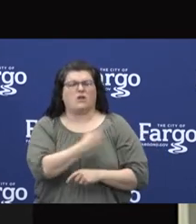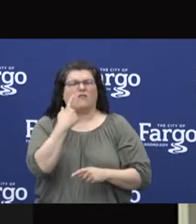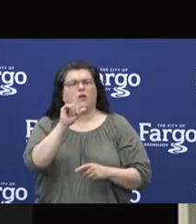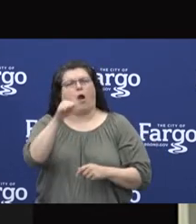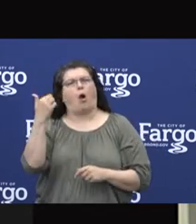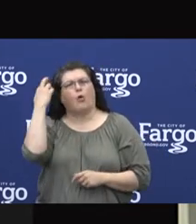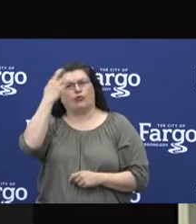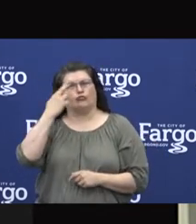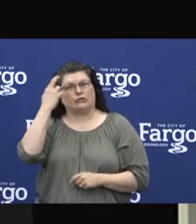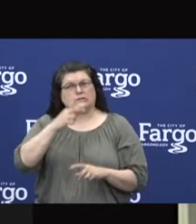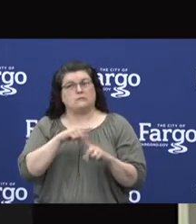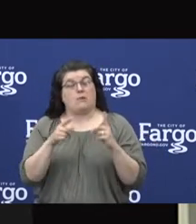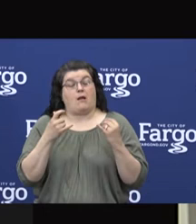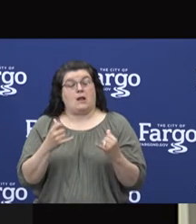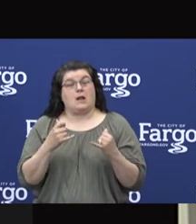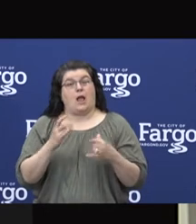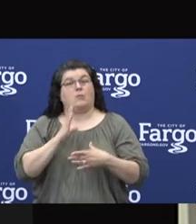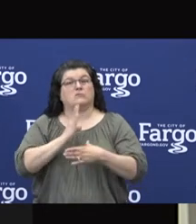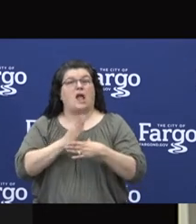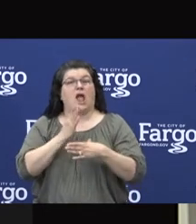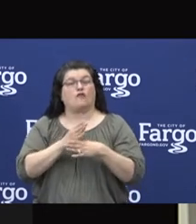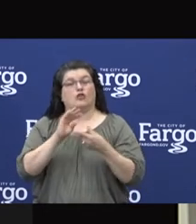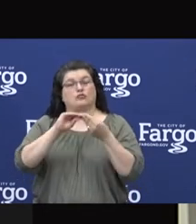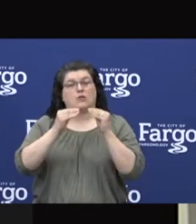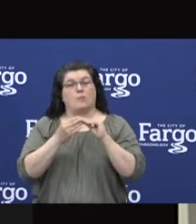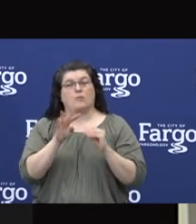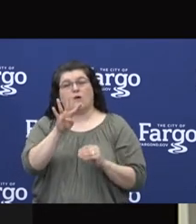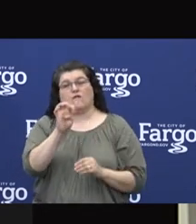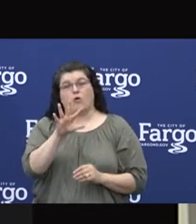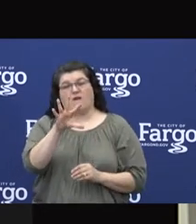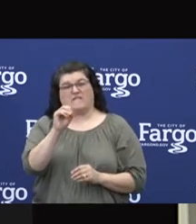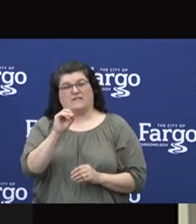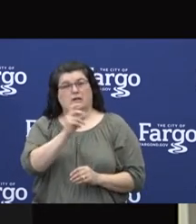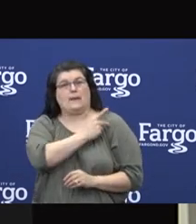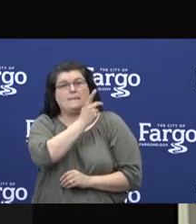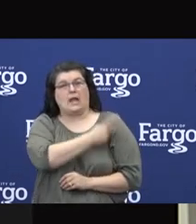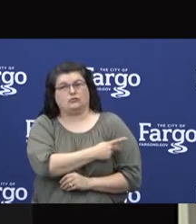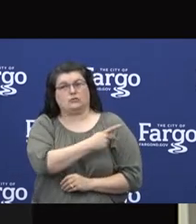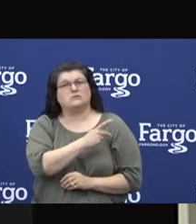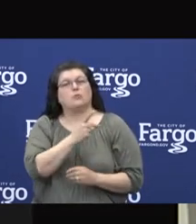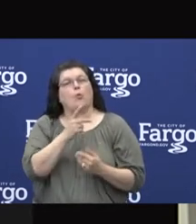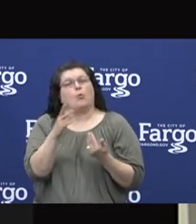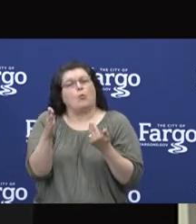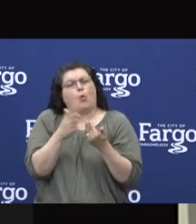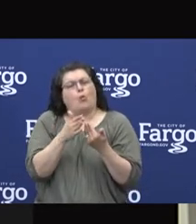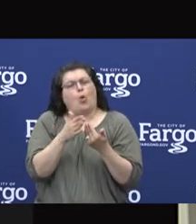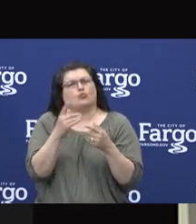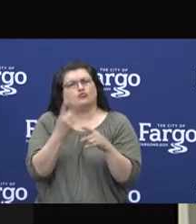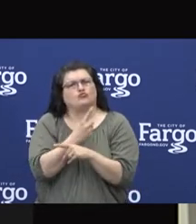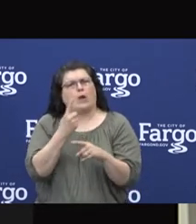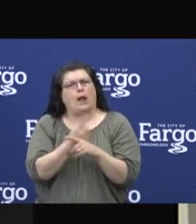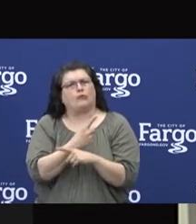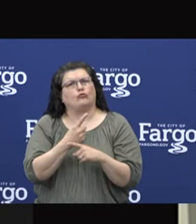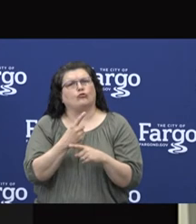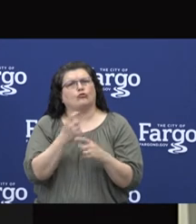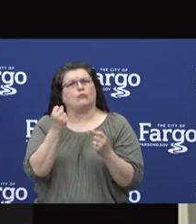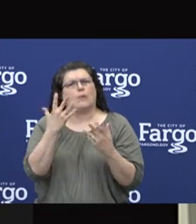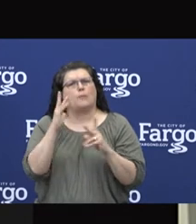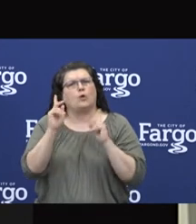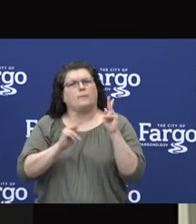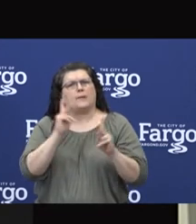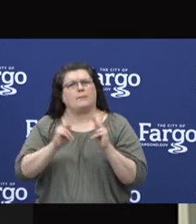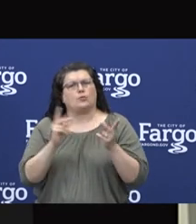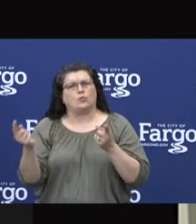and now experiencing an average daily census of 450 patients getting close to our regular hospital to volumes before the